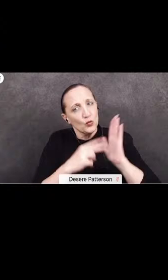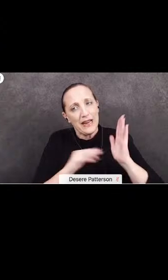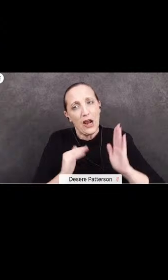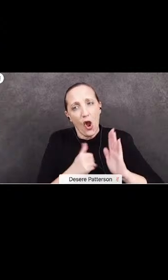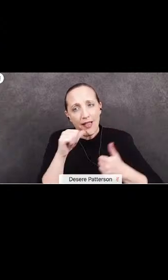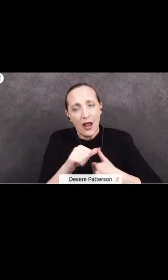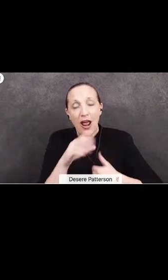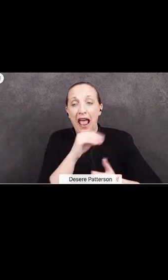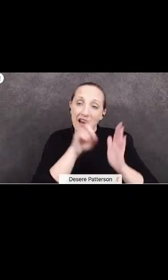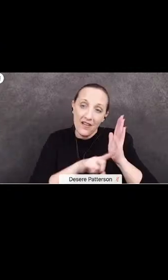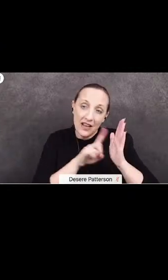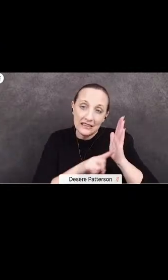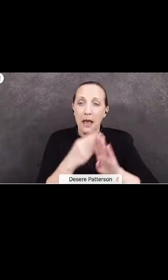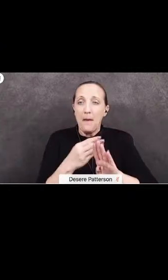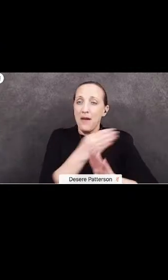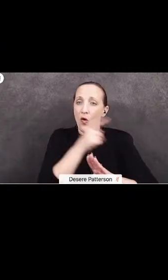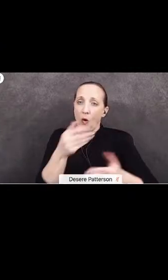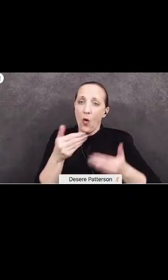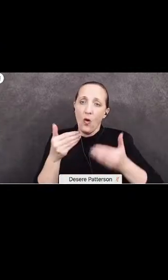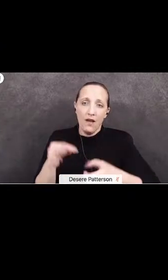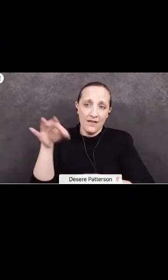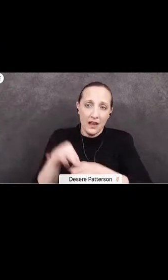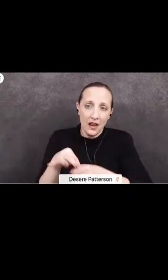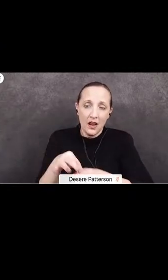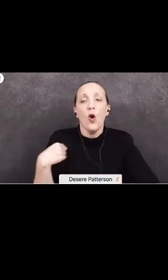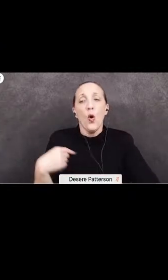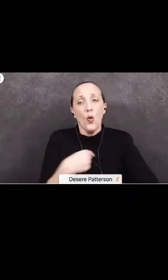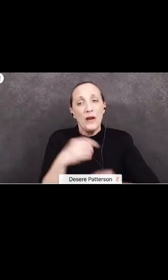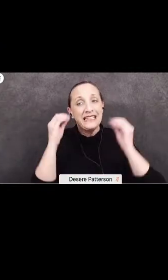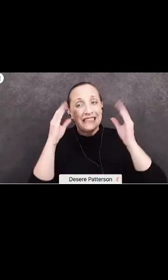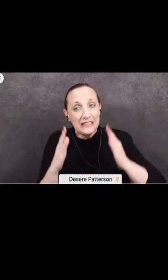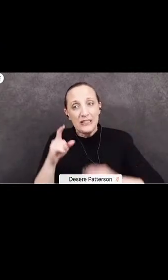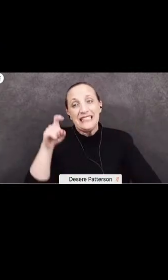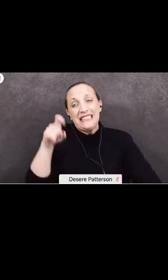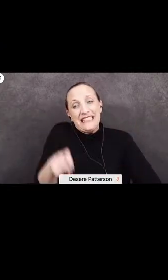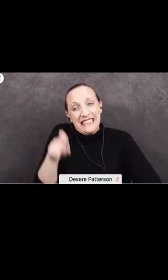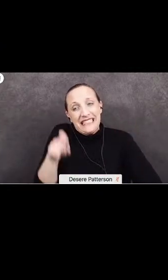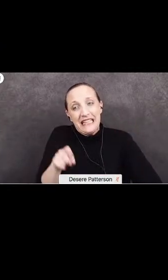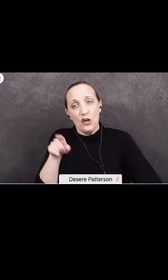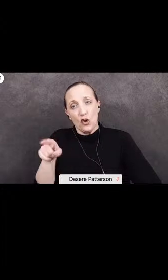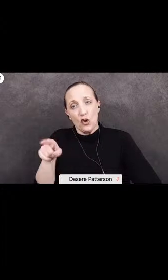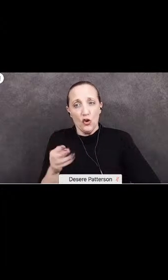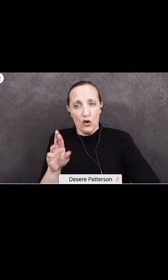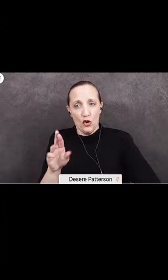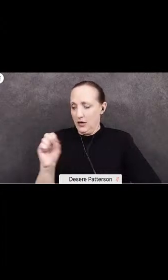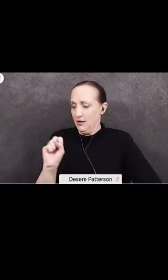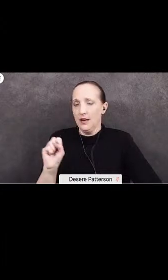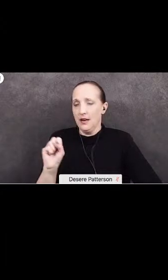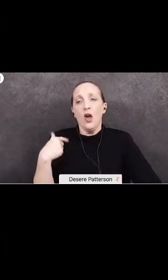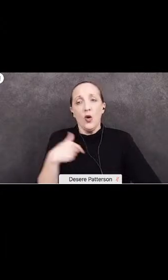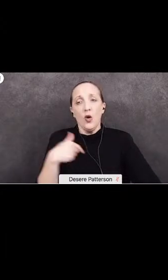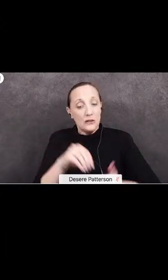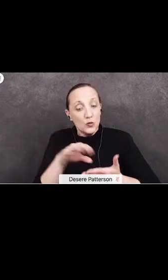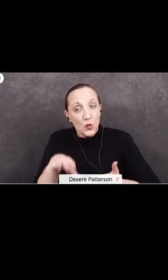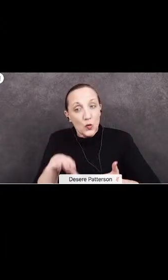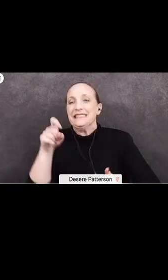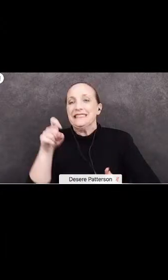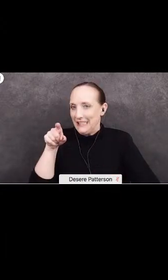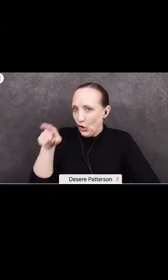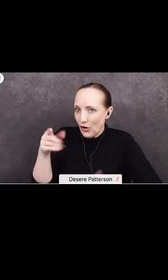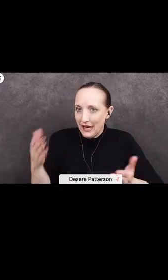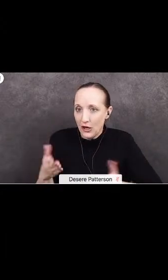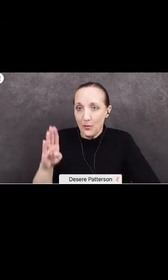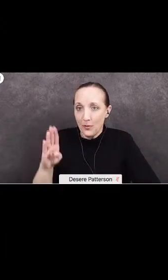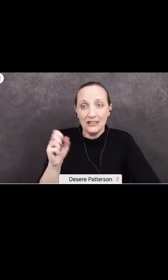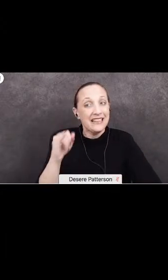investigate before casting your vote. We the teachers need her here at VHS. The students need her here at VHS. If you